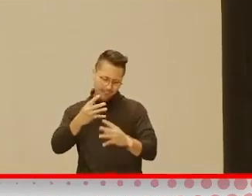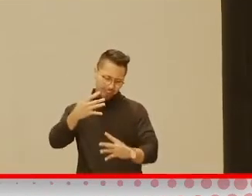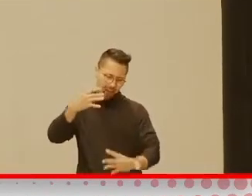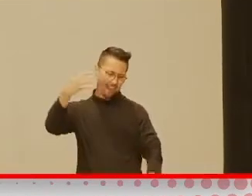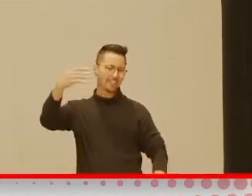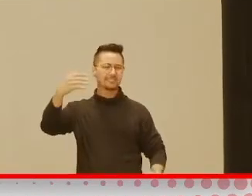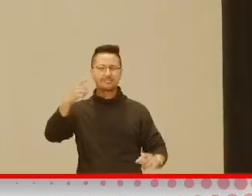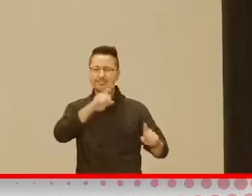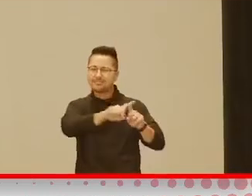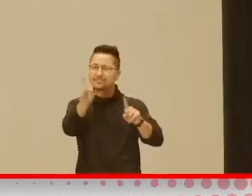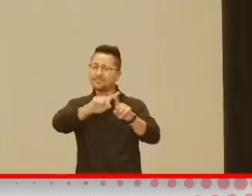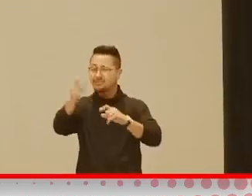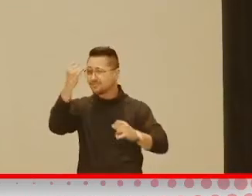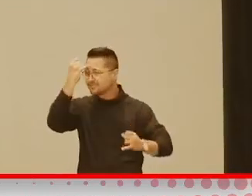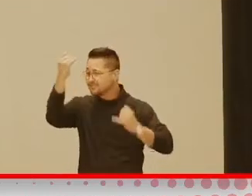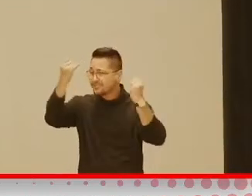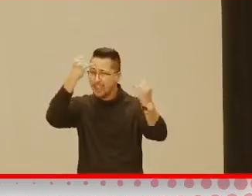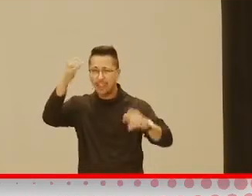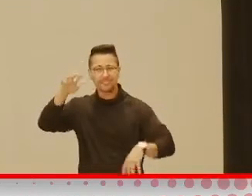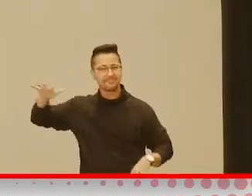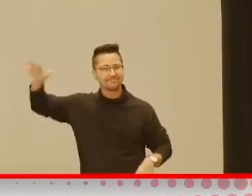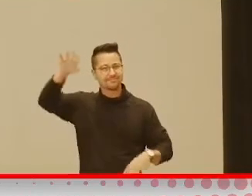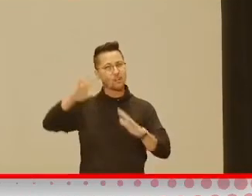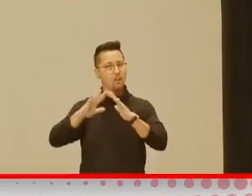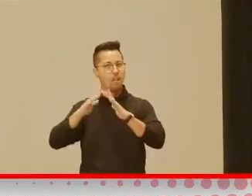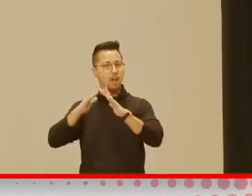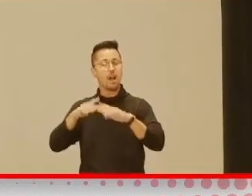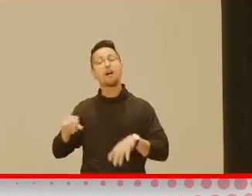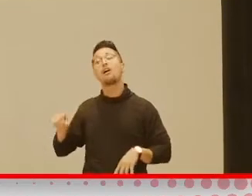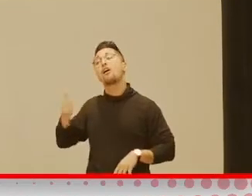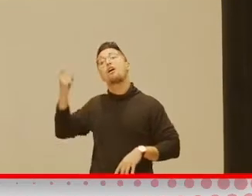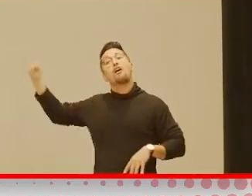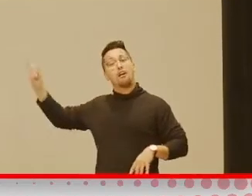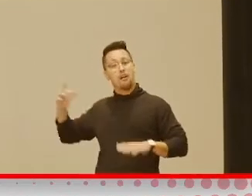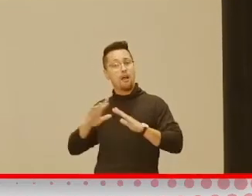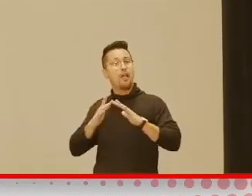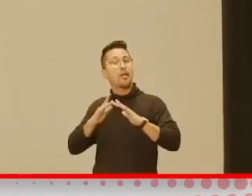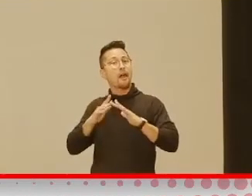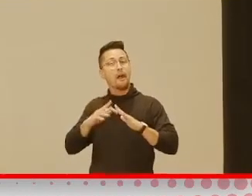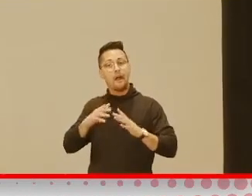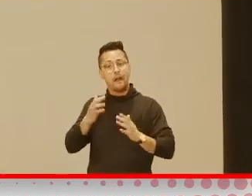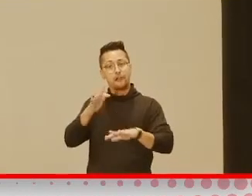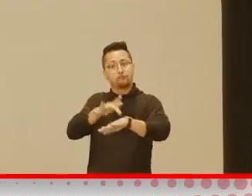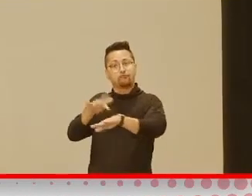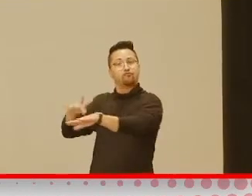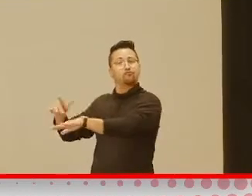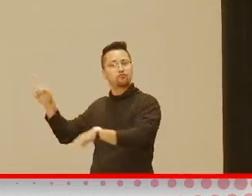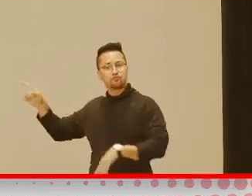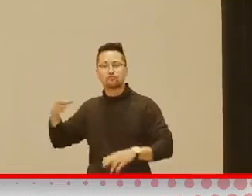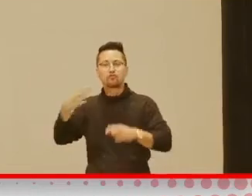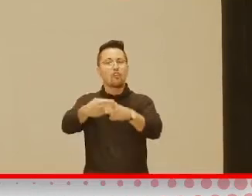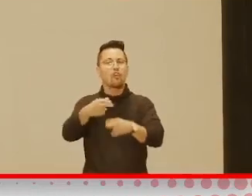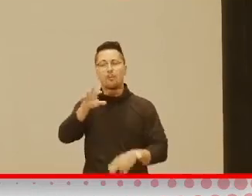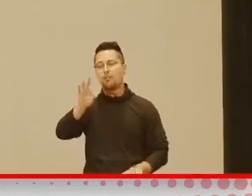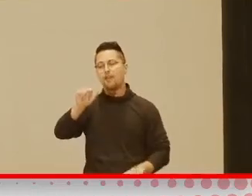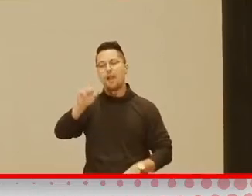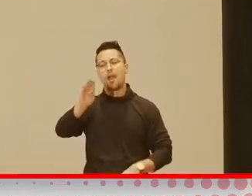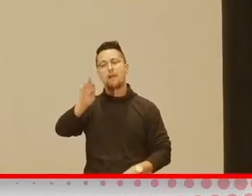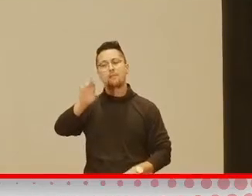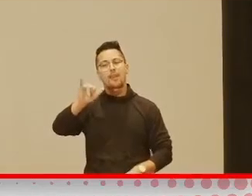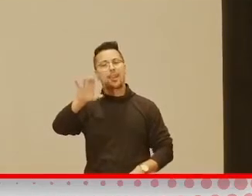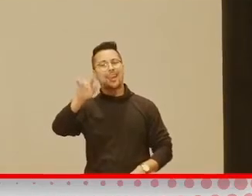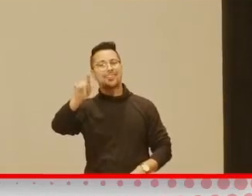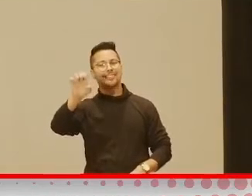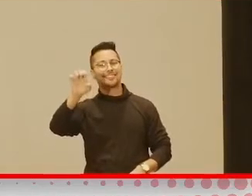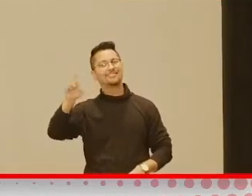on the internet. And this is one great online resource called Fabricate. And I'm not going to actually click on the website